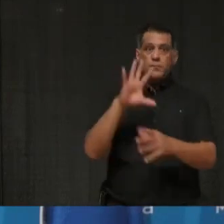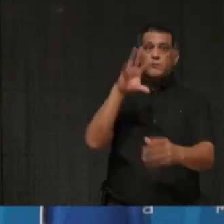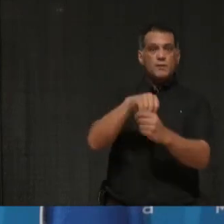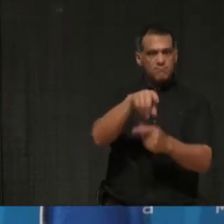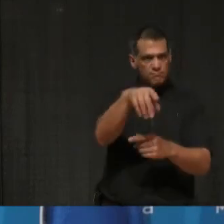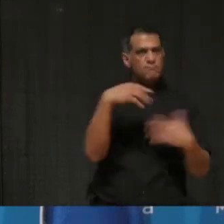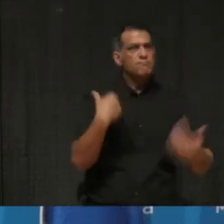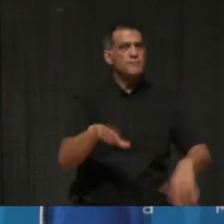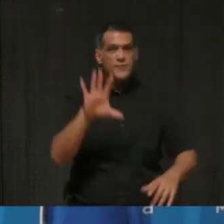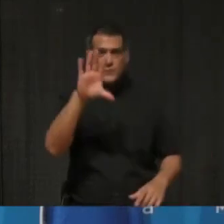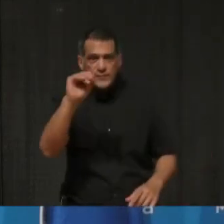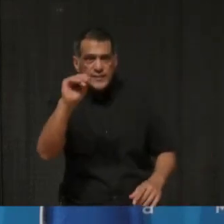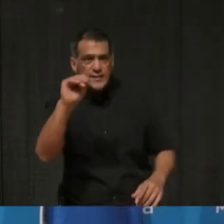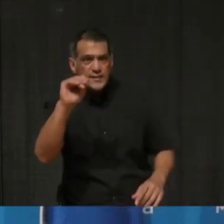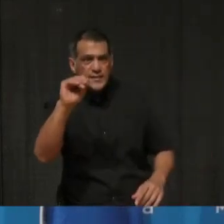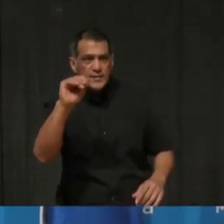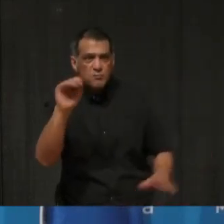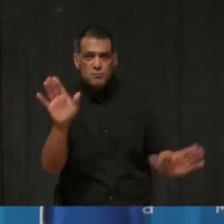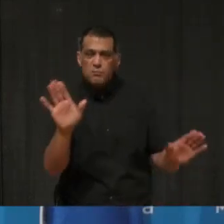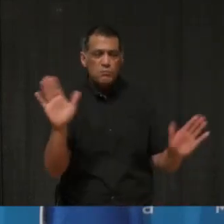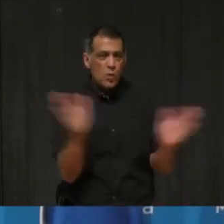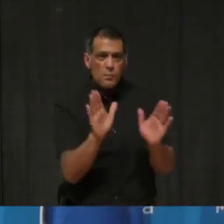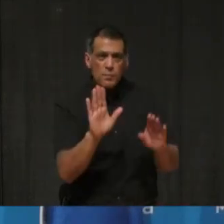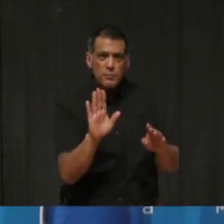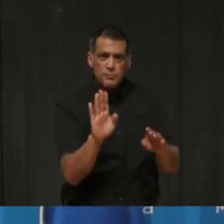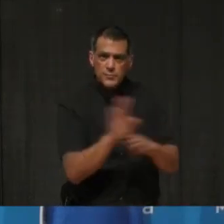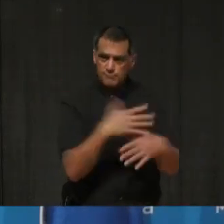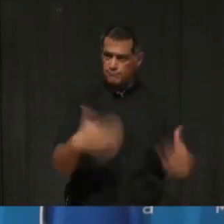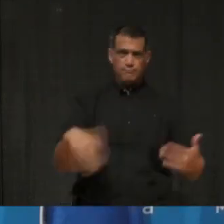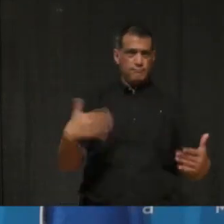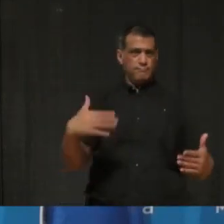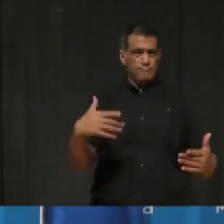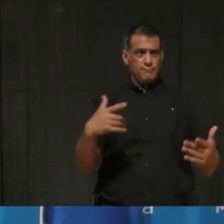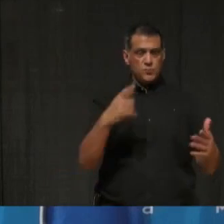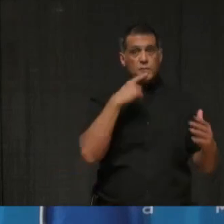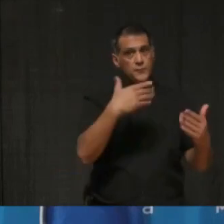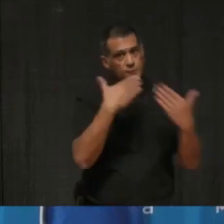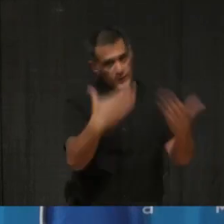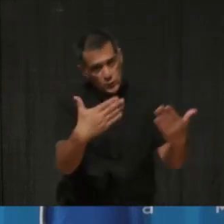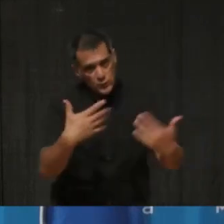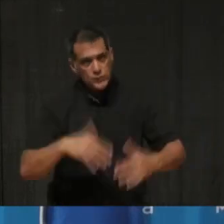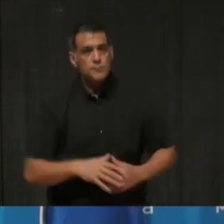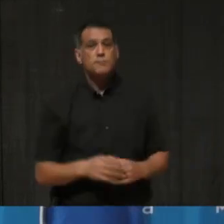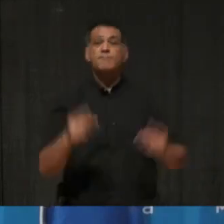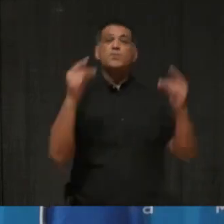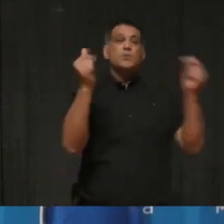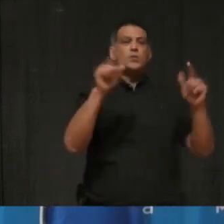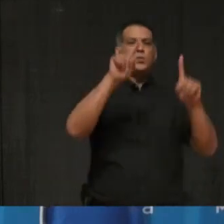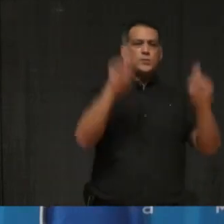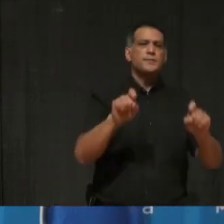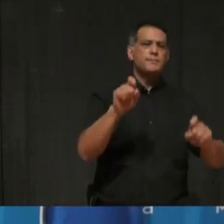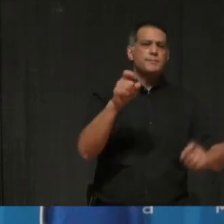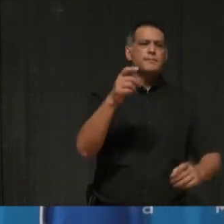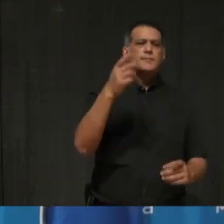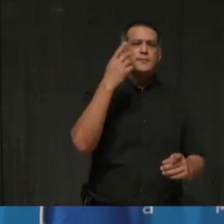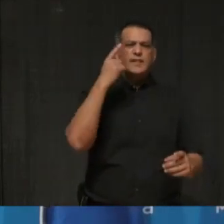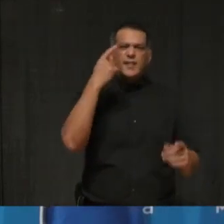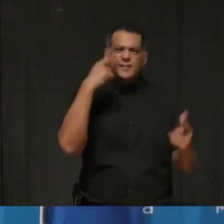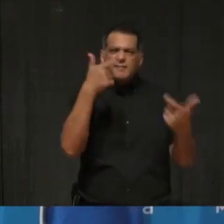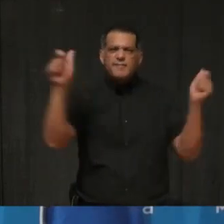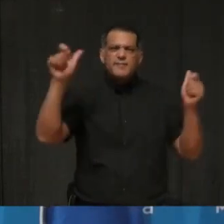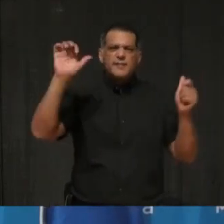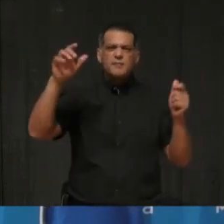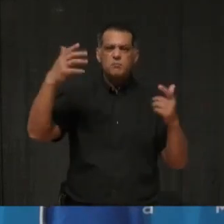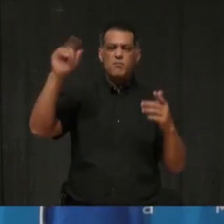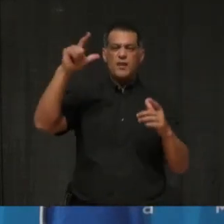led by San Greywall. So congrats. And, uh, rapid testing, I think is the appropriate to use in large settings, large congregate settings, like